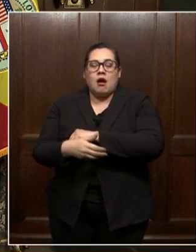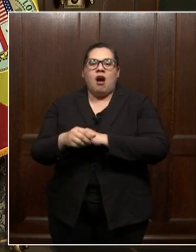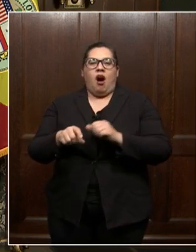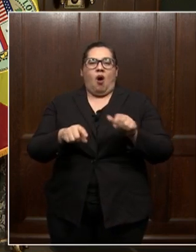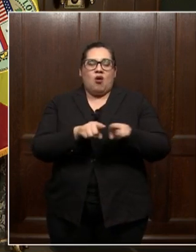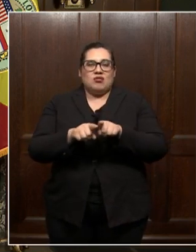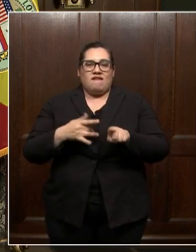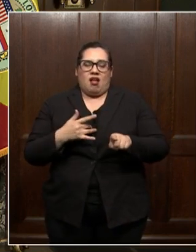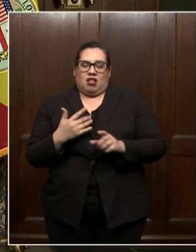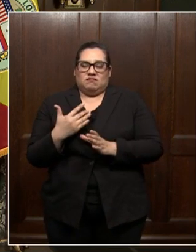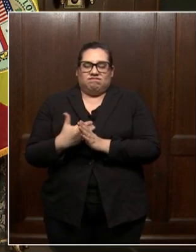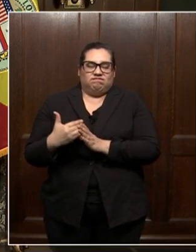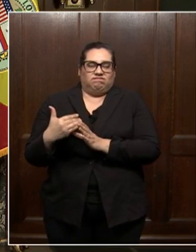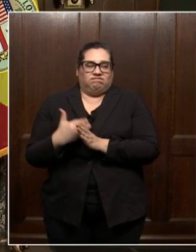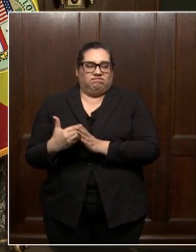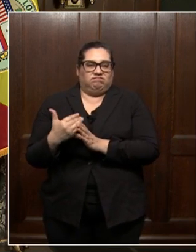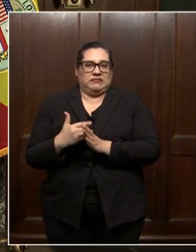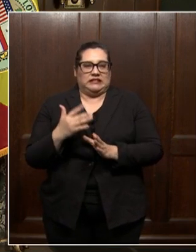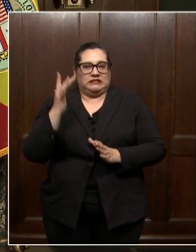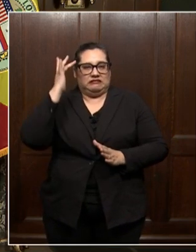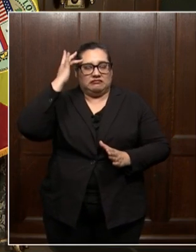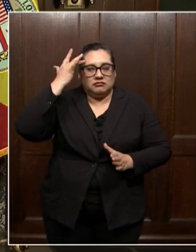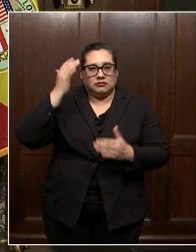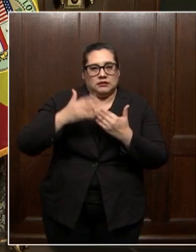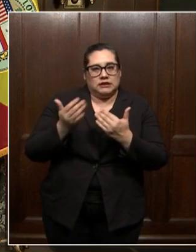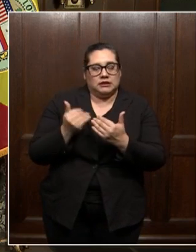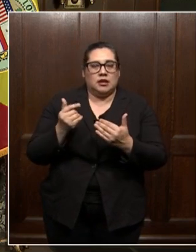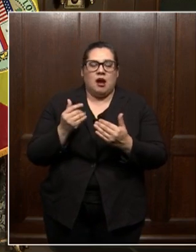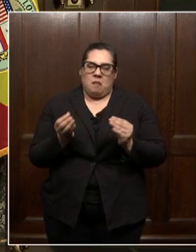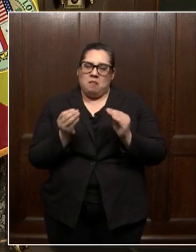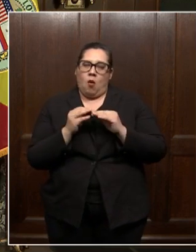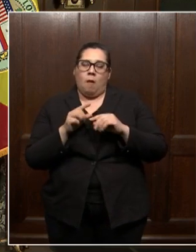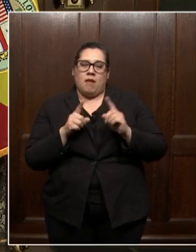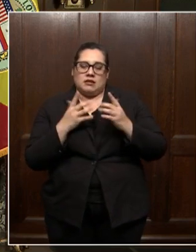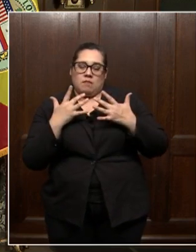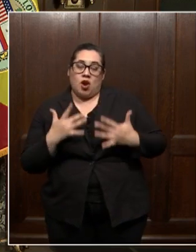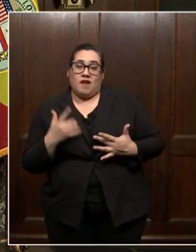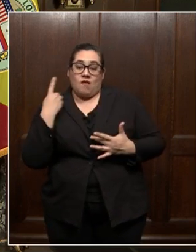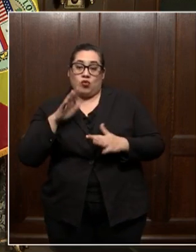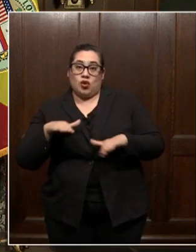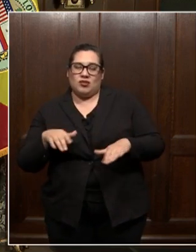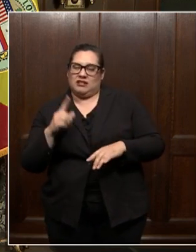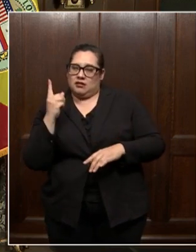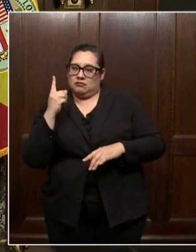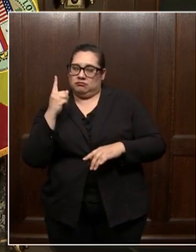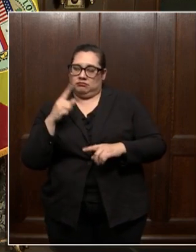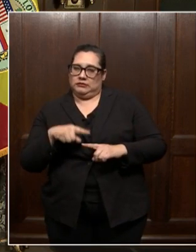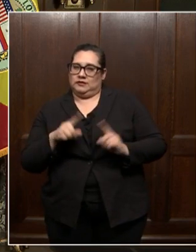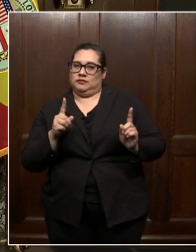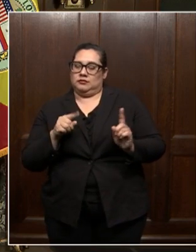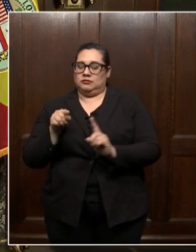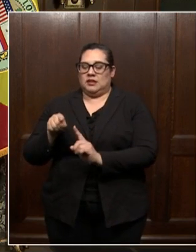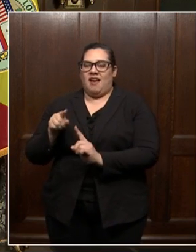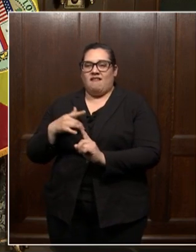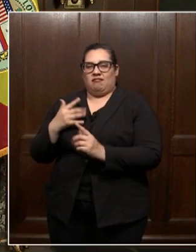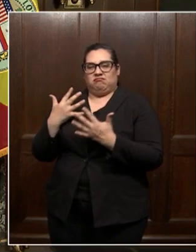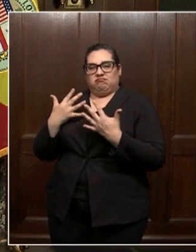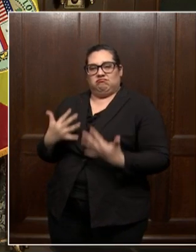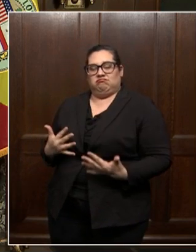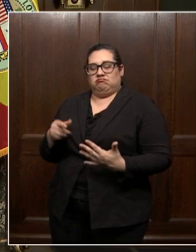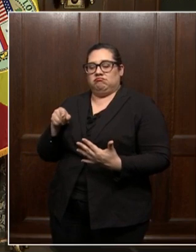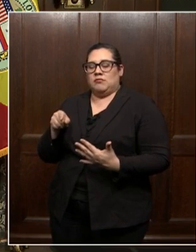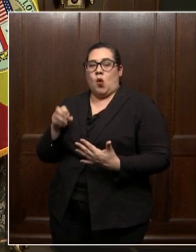There are more, but those are just a few. Depression looks a little bit different in children. There's a sense of sadness